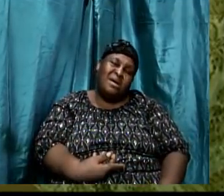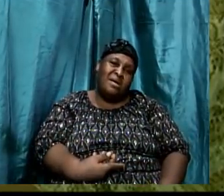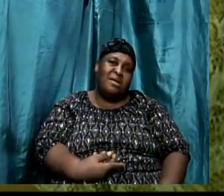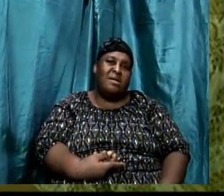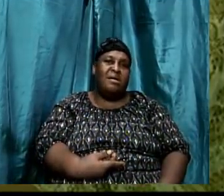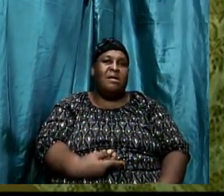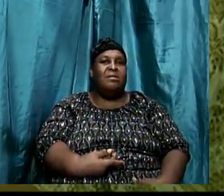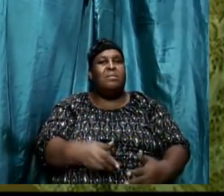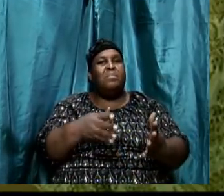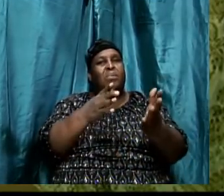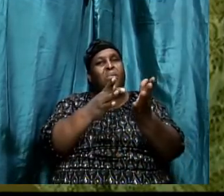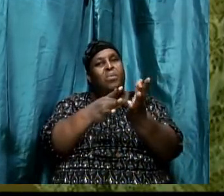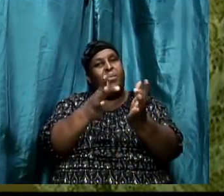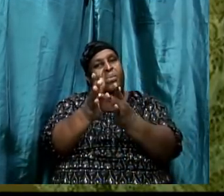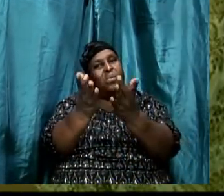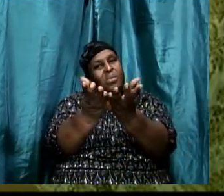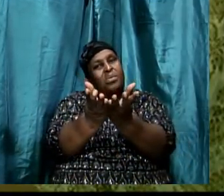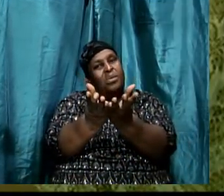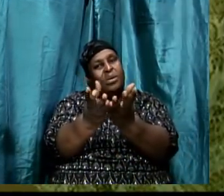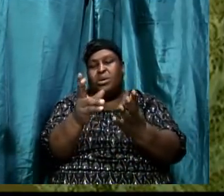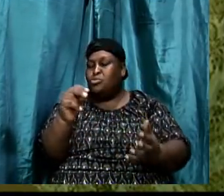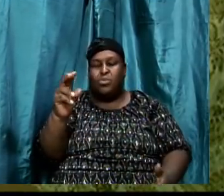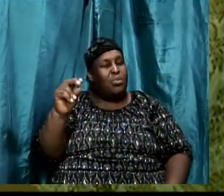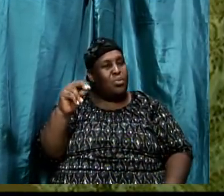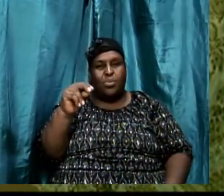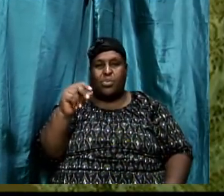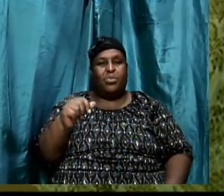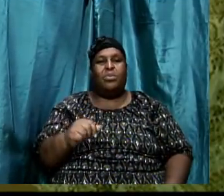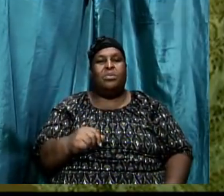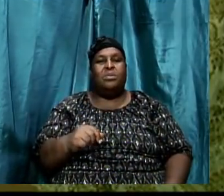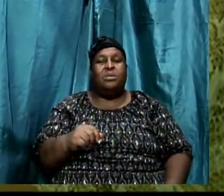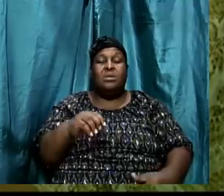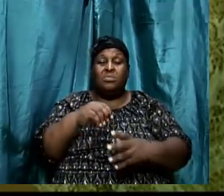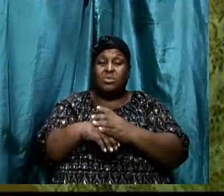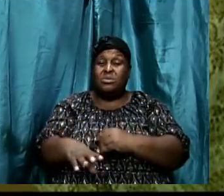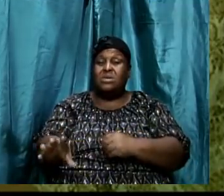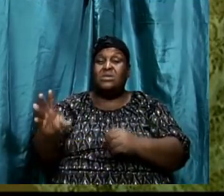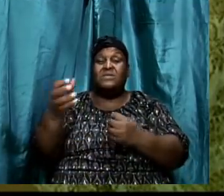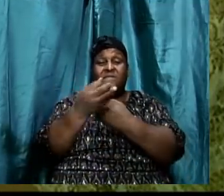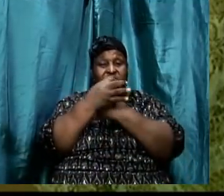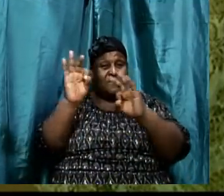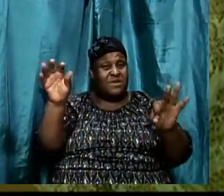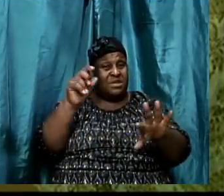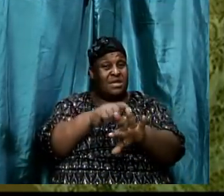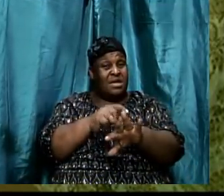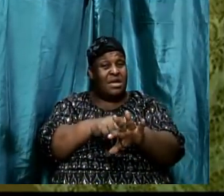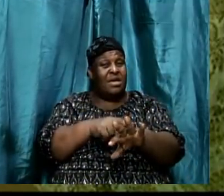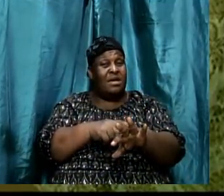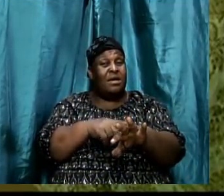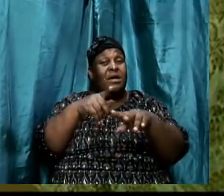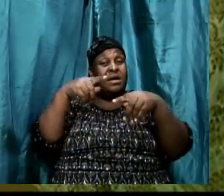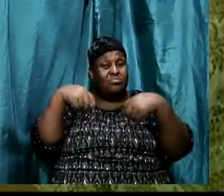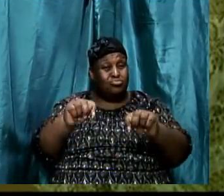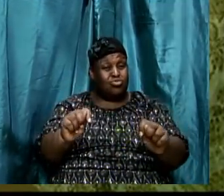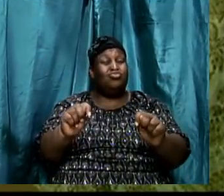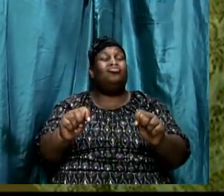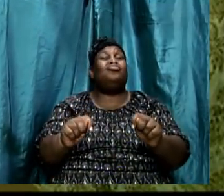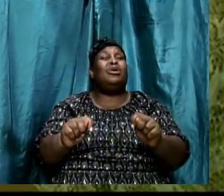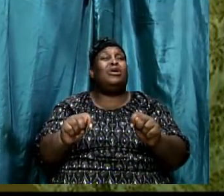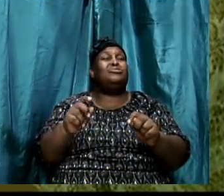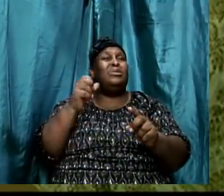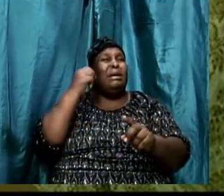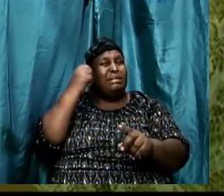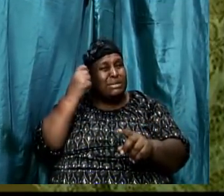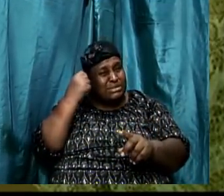in our spare time, to try to at least apply some of these things that we have learned tonight. We'll define what